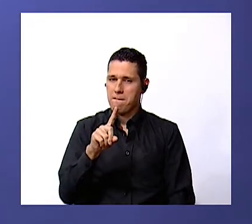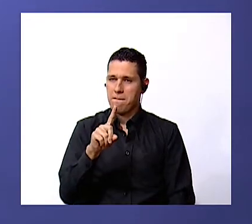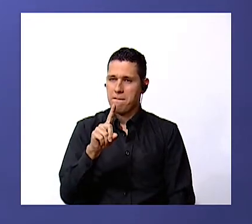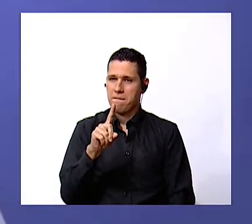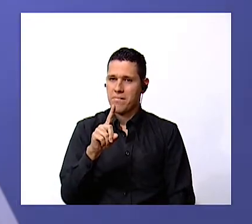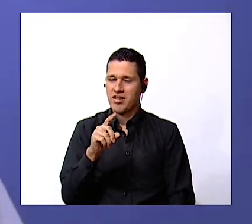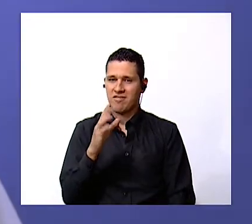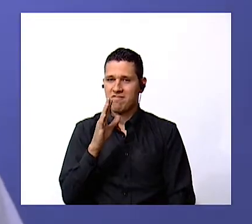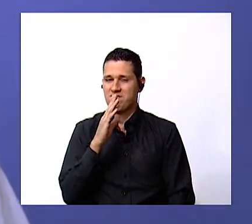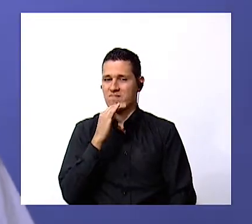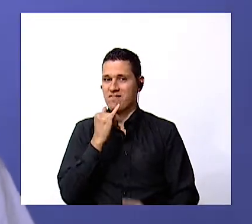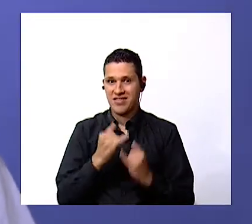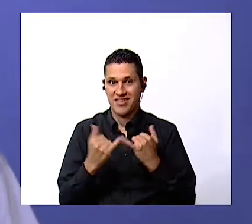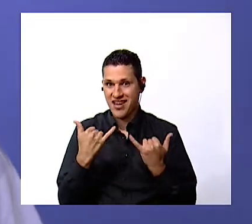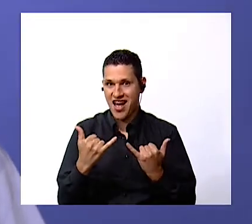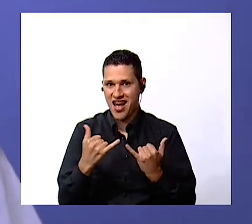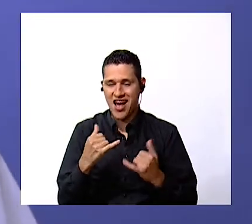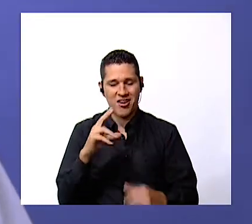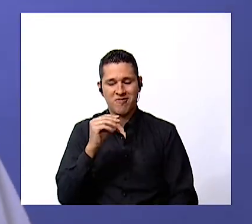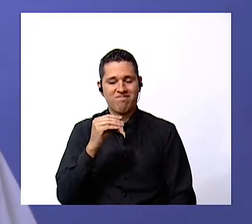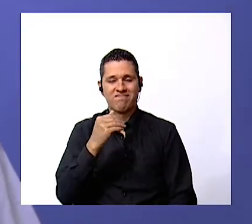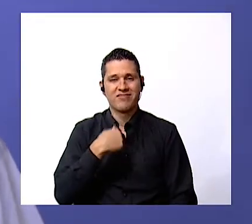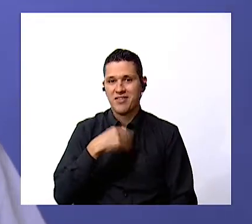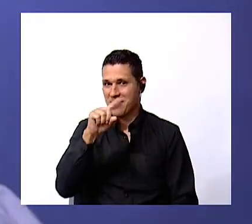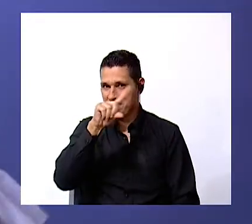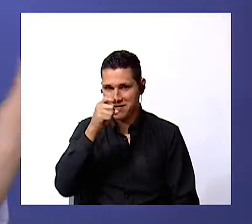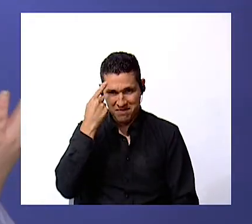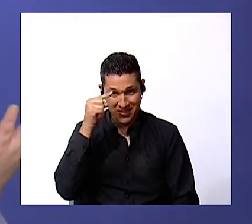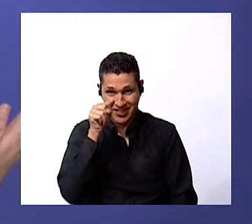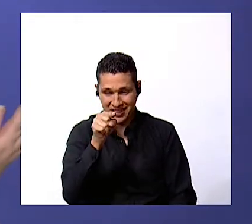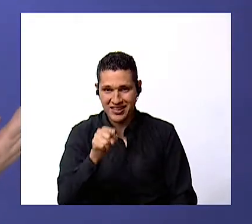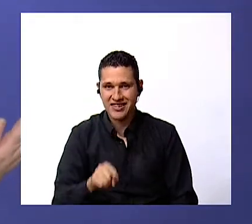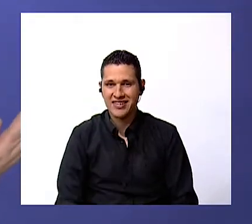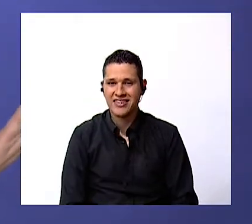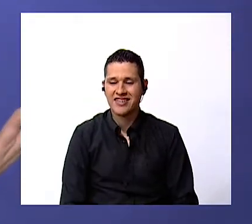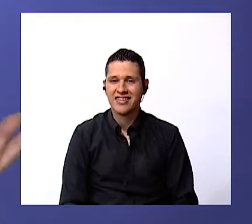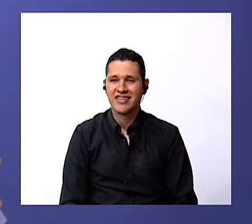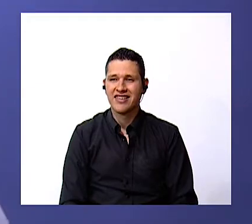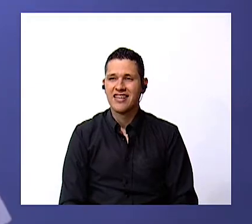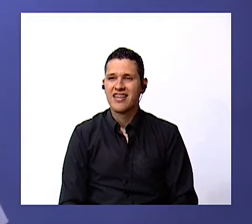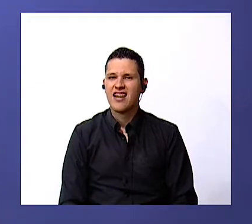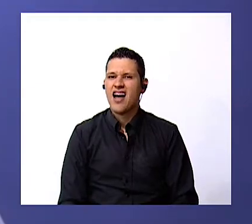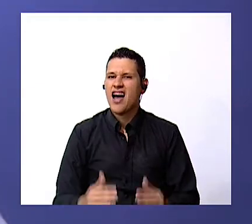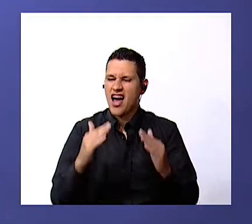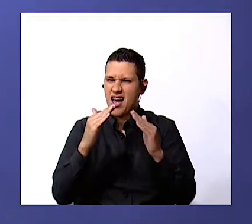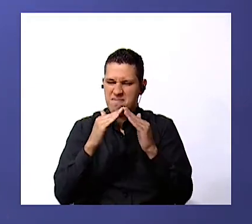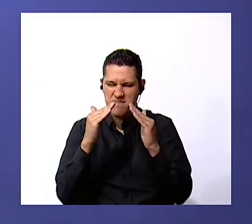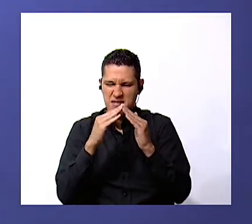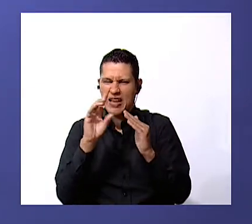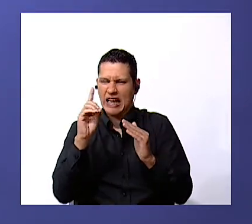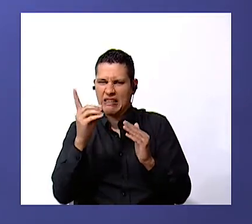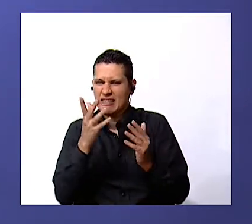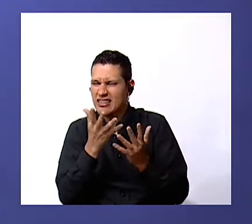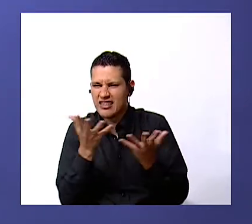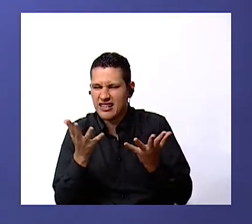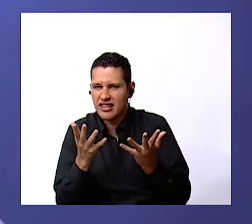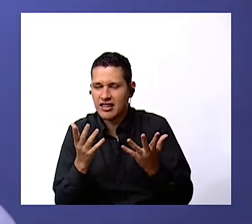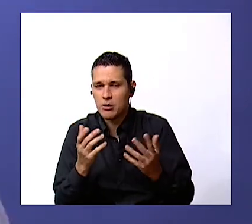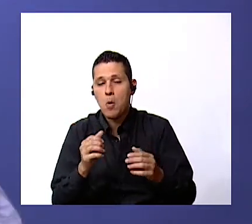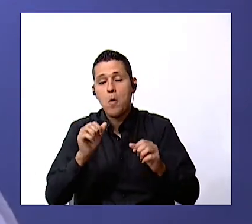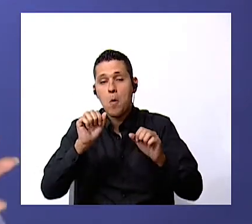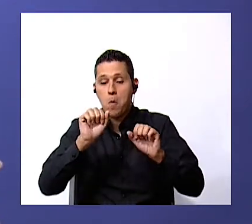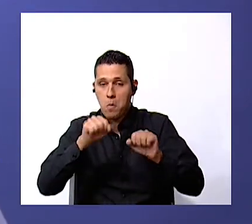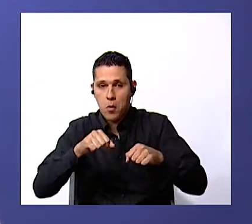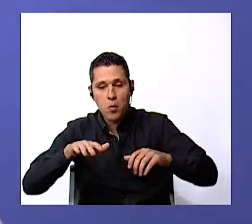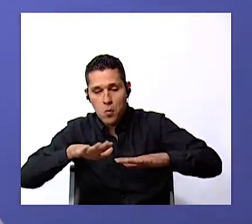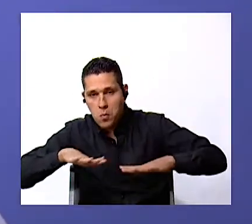I have a question for you what is a habitat is a place or home where animals